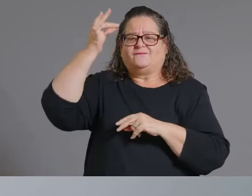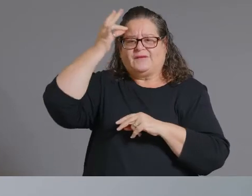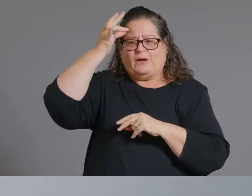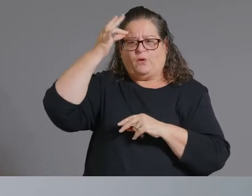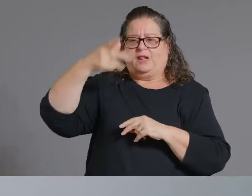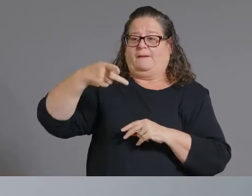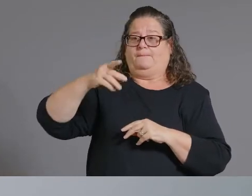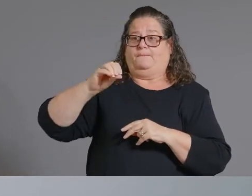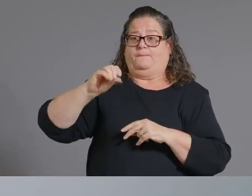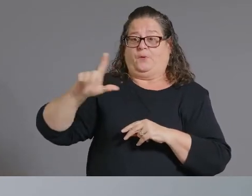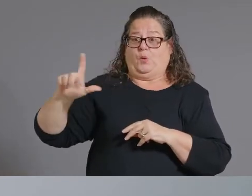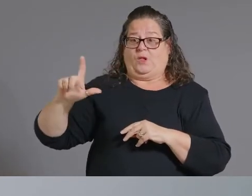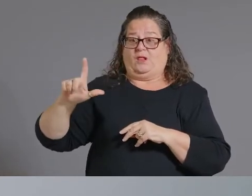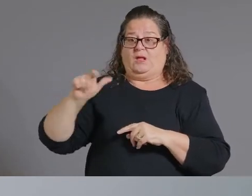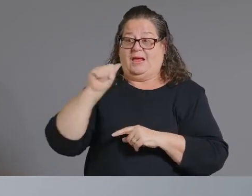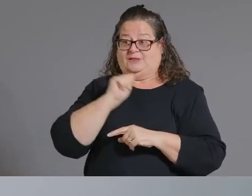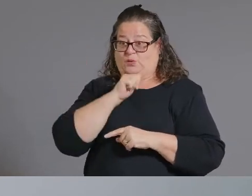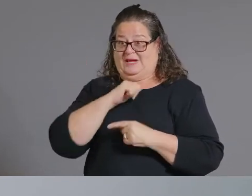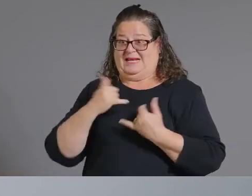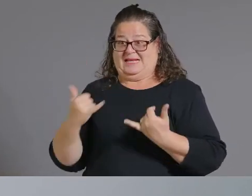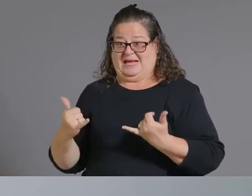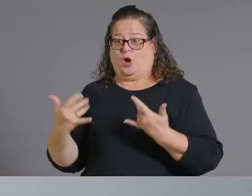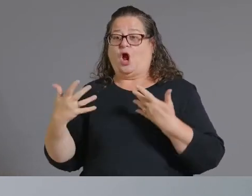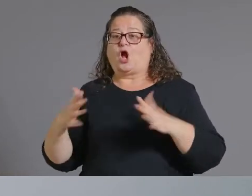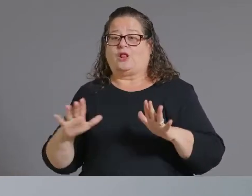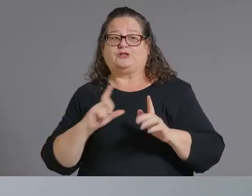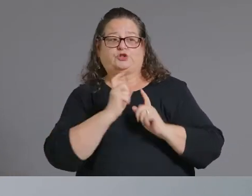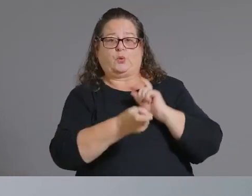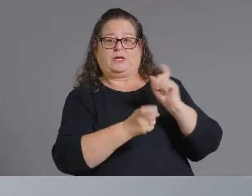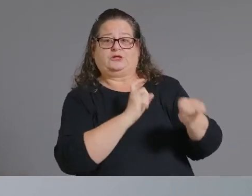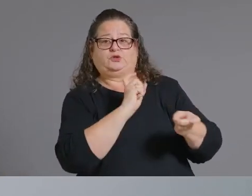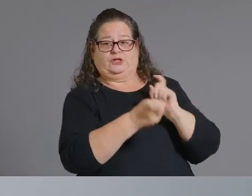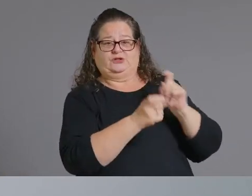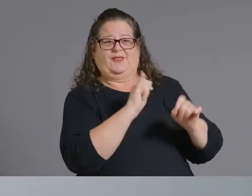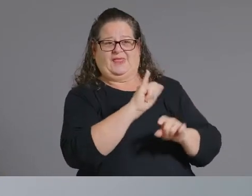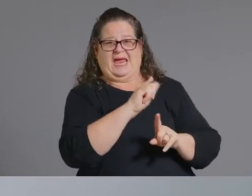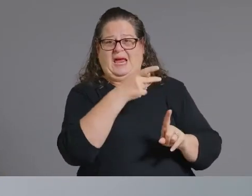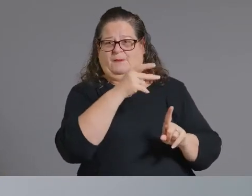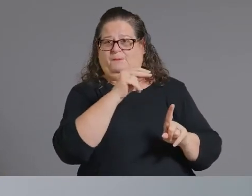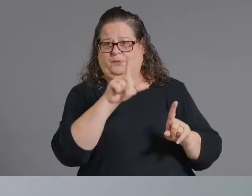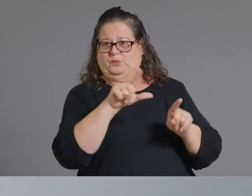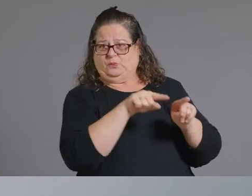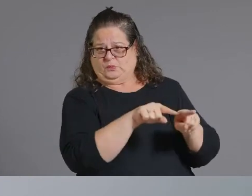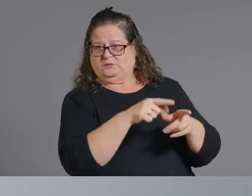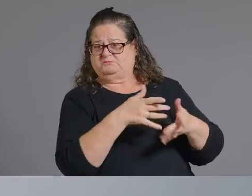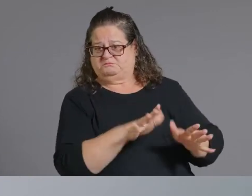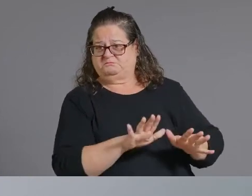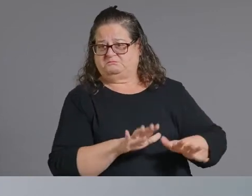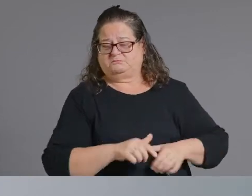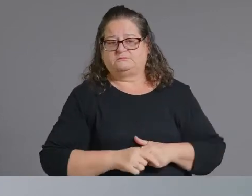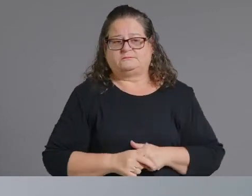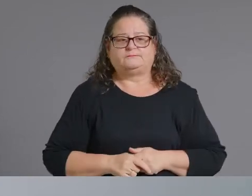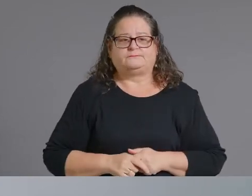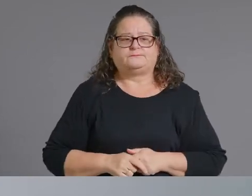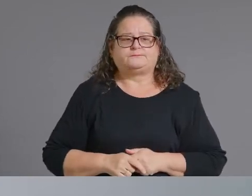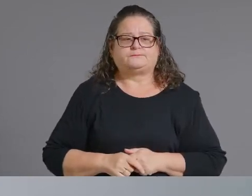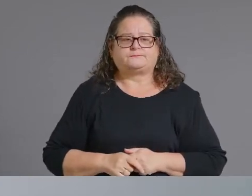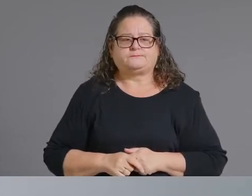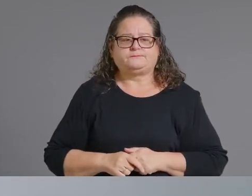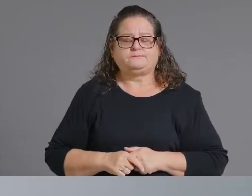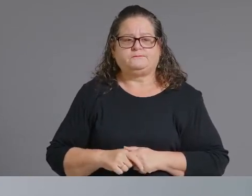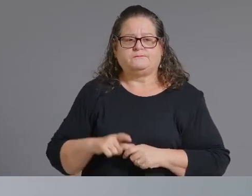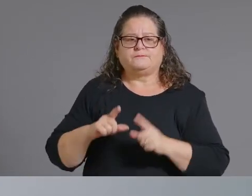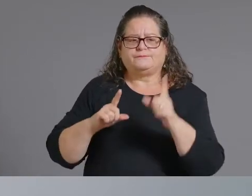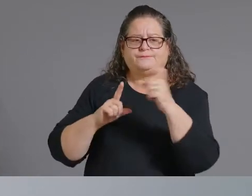to the federal pool is there a timetable for that i don't know i haven't heard a timetable but but we can double check